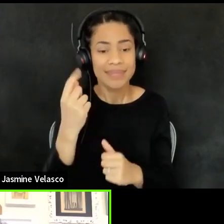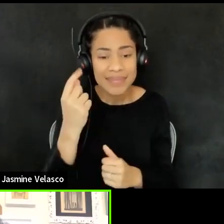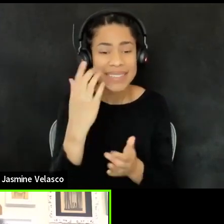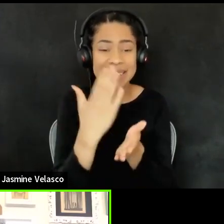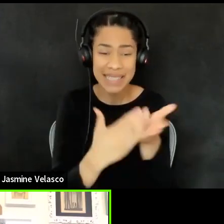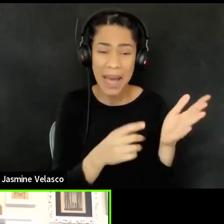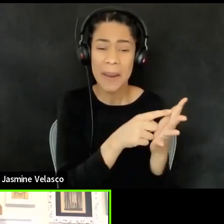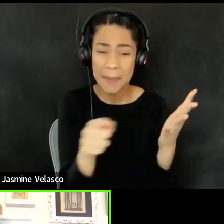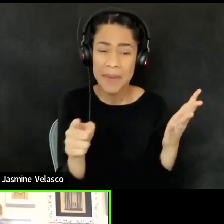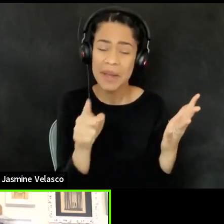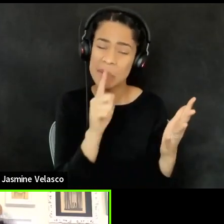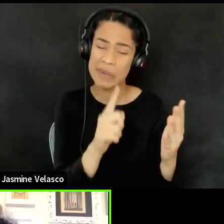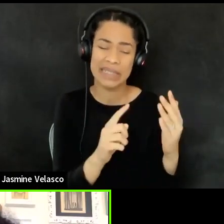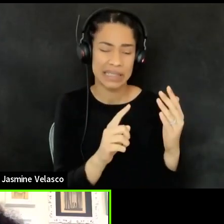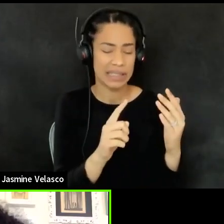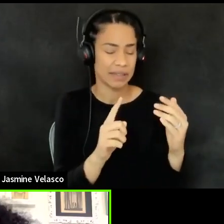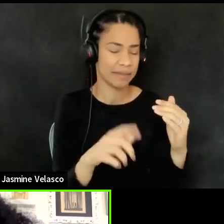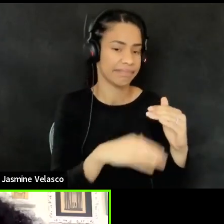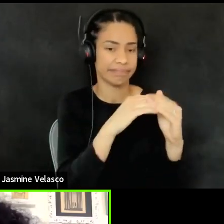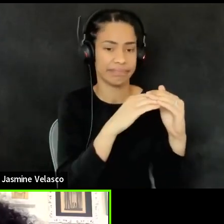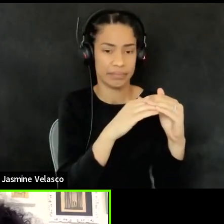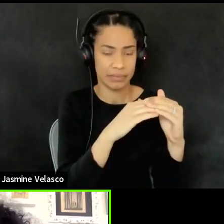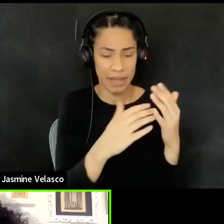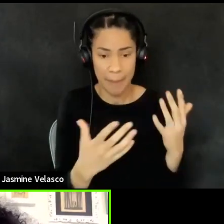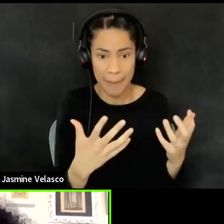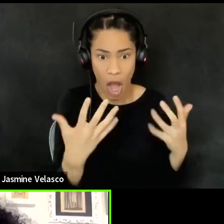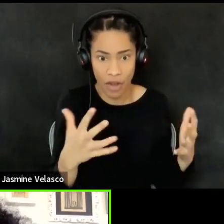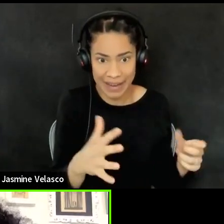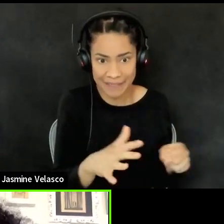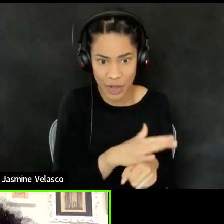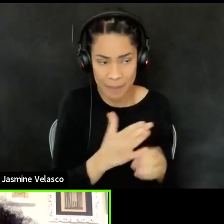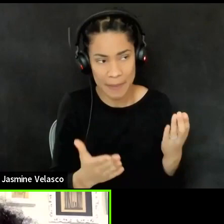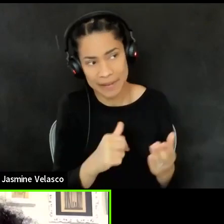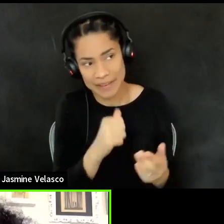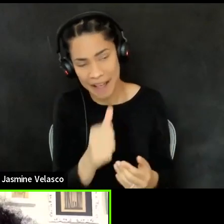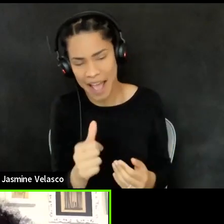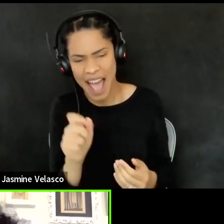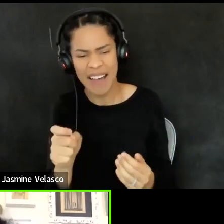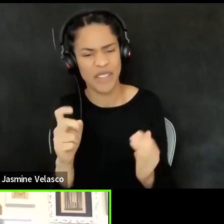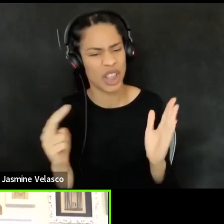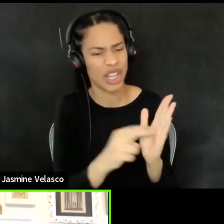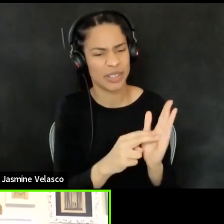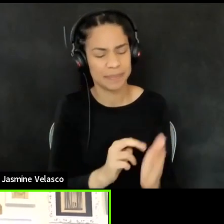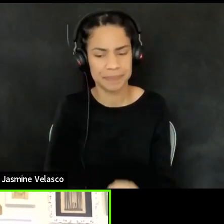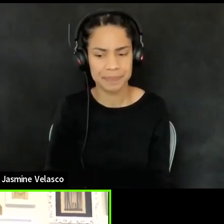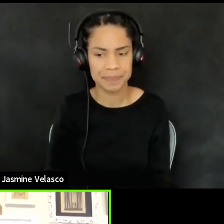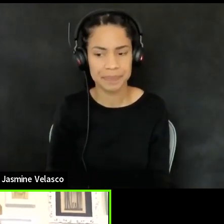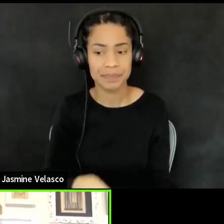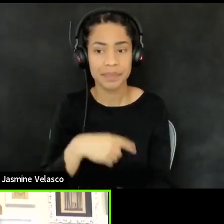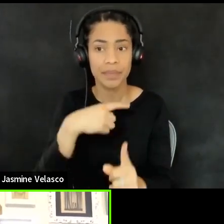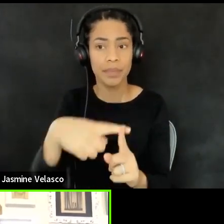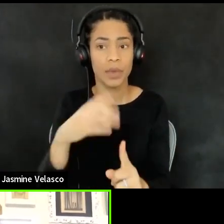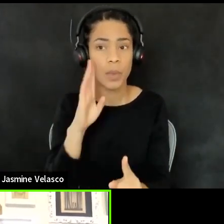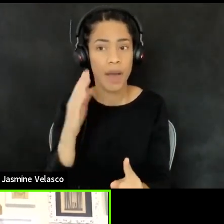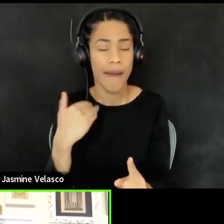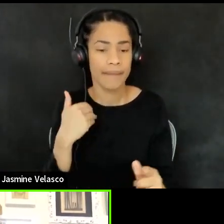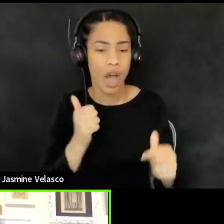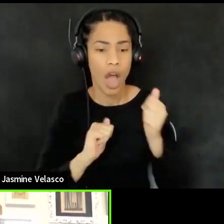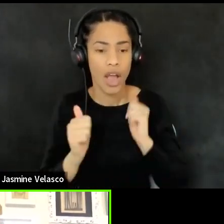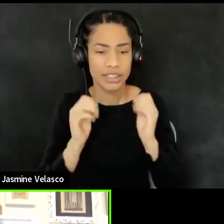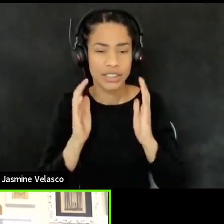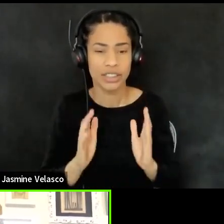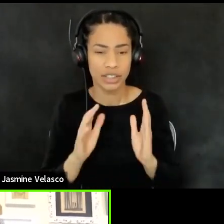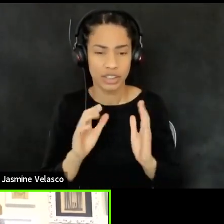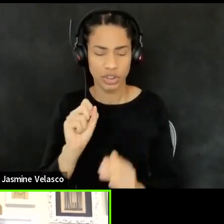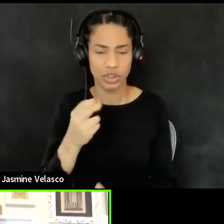serve, so they may or may not have filled up already. We'll also have artist showcases presented on